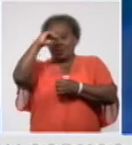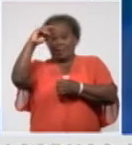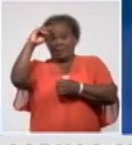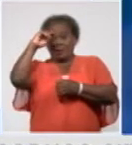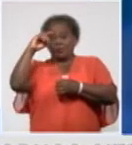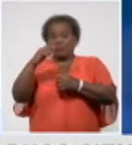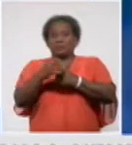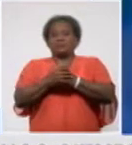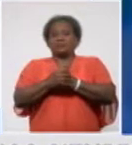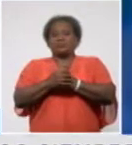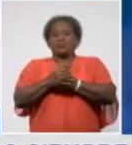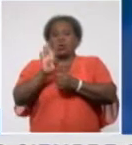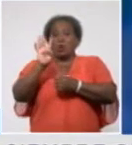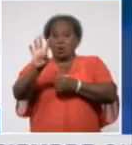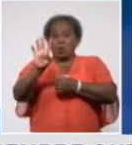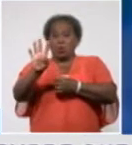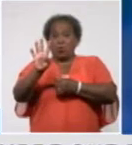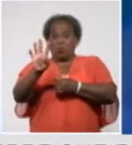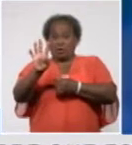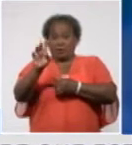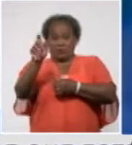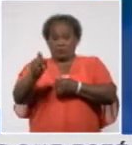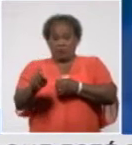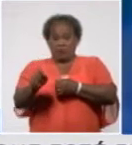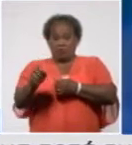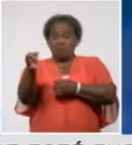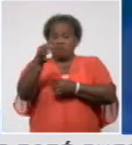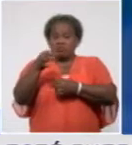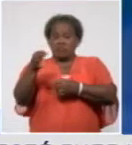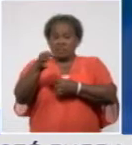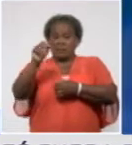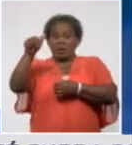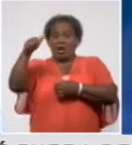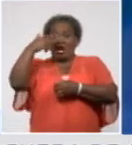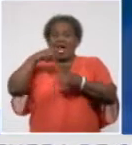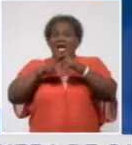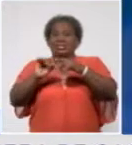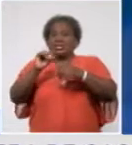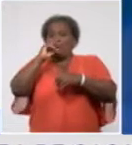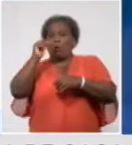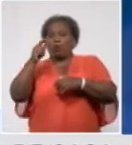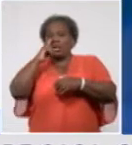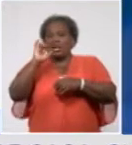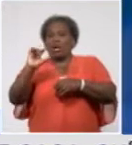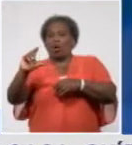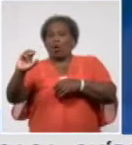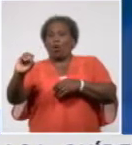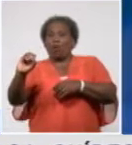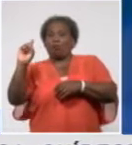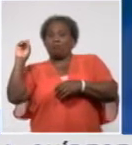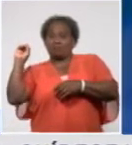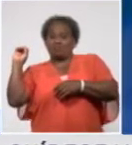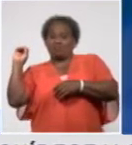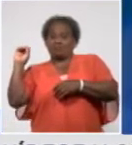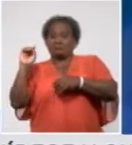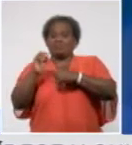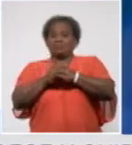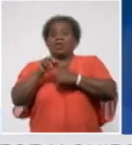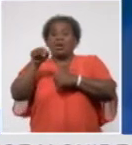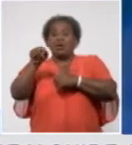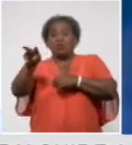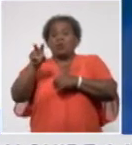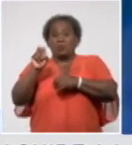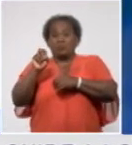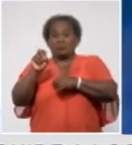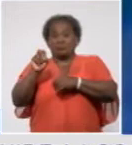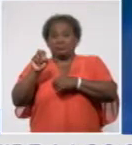to the municipality of Hatibonico. This is a new episode of local transmission in the province